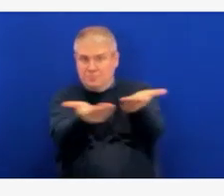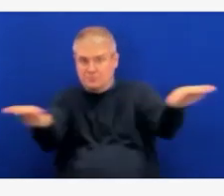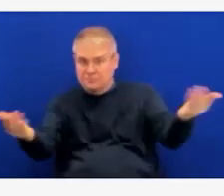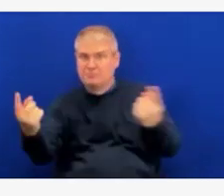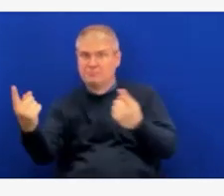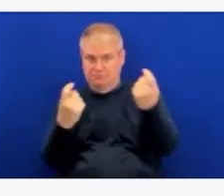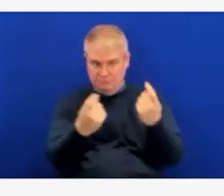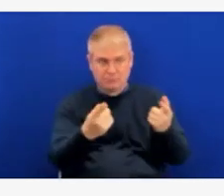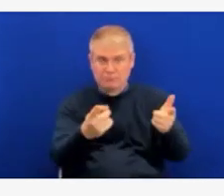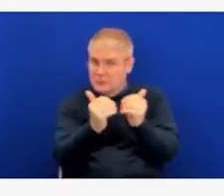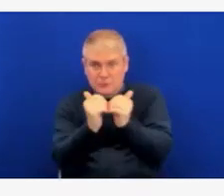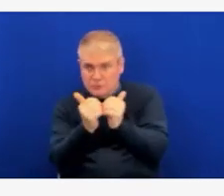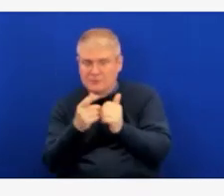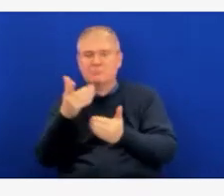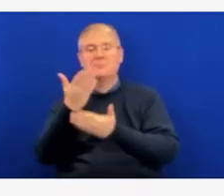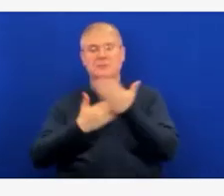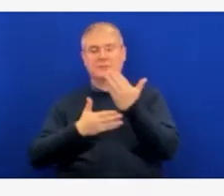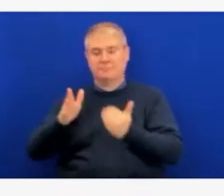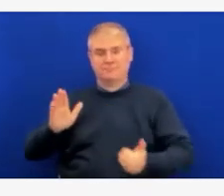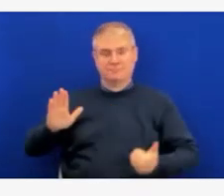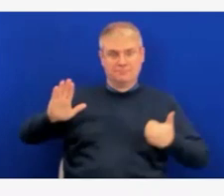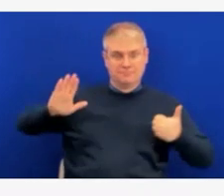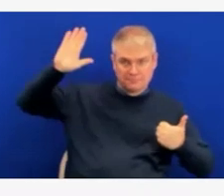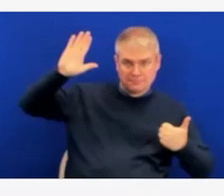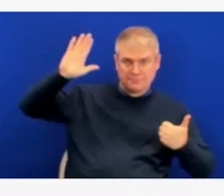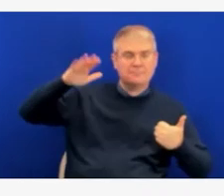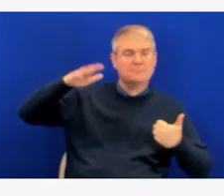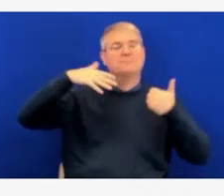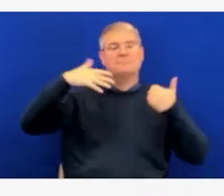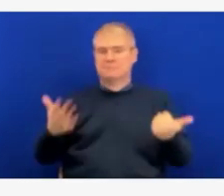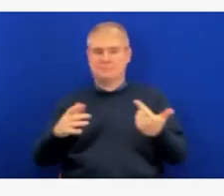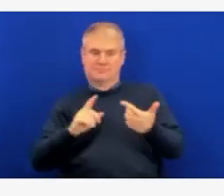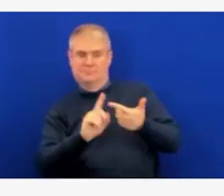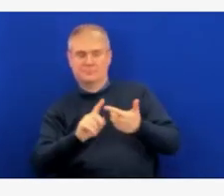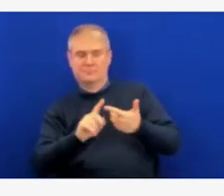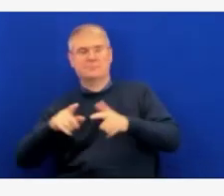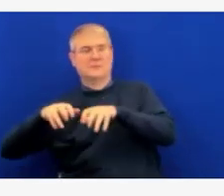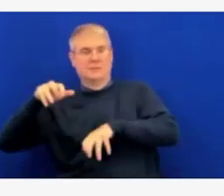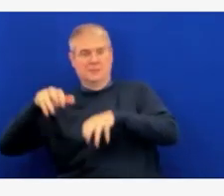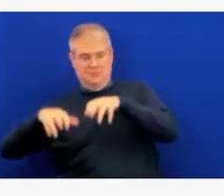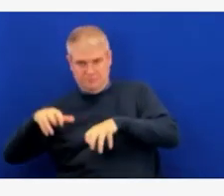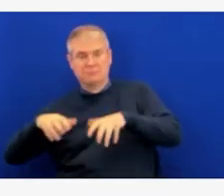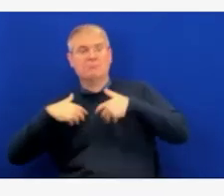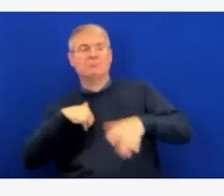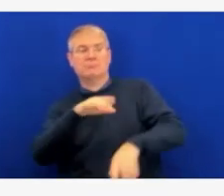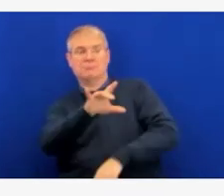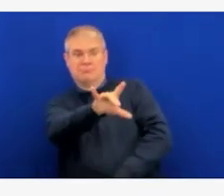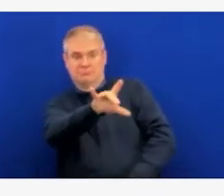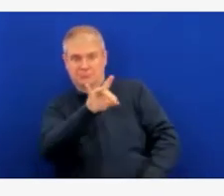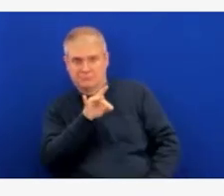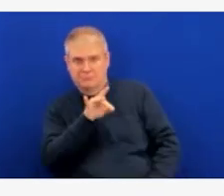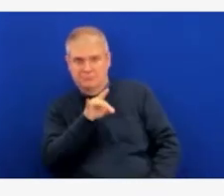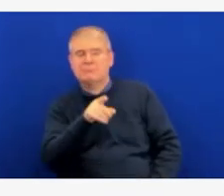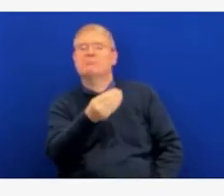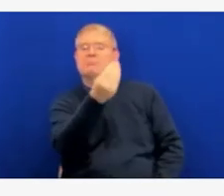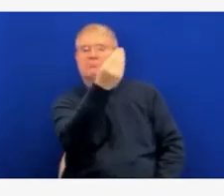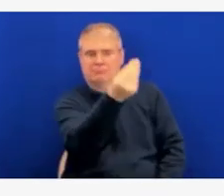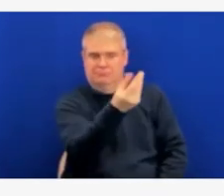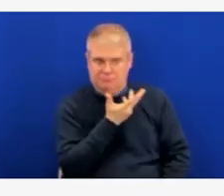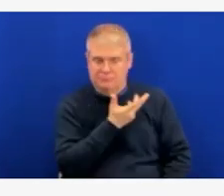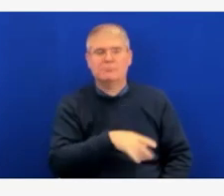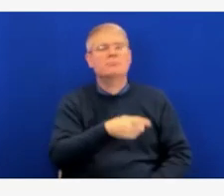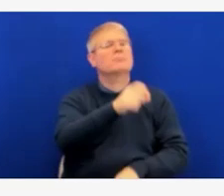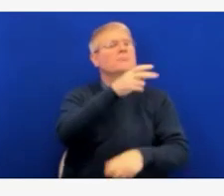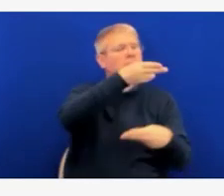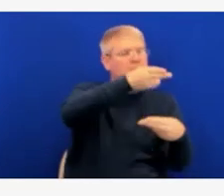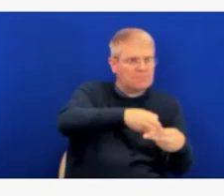area. And when I say your name, go ahead and unmute yourself and announce your name in media outlet before asking your question. And then please